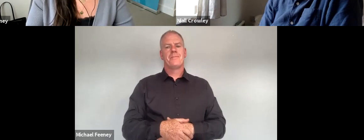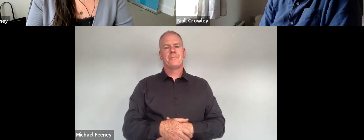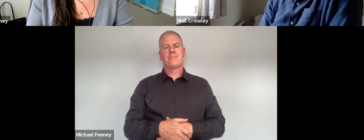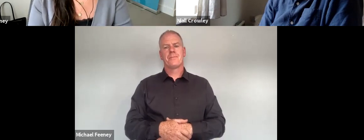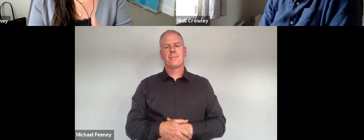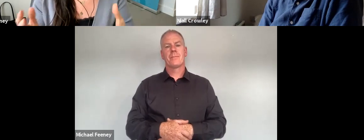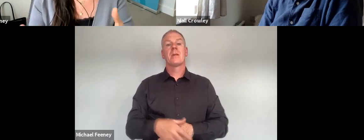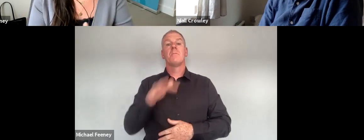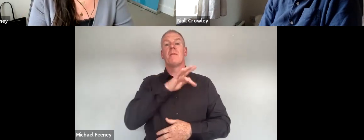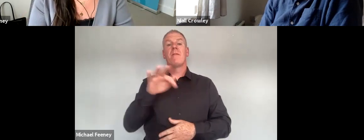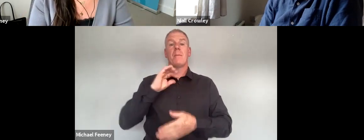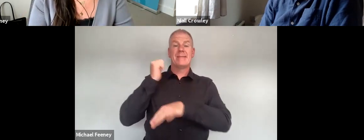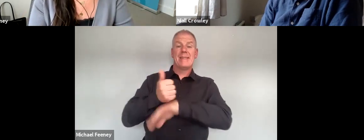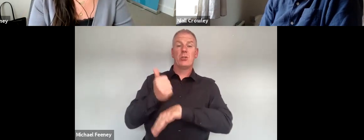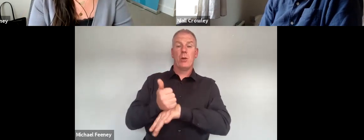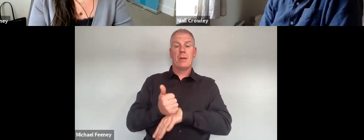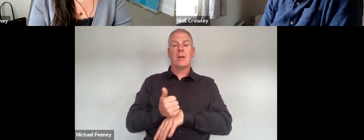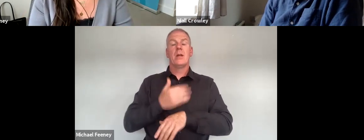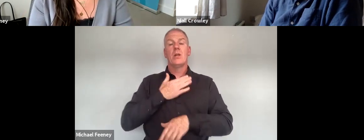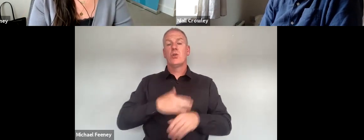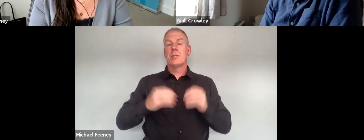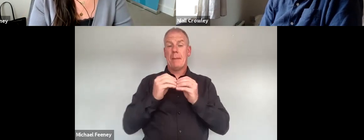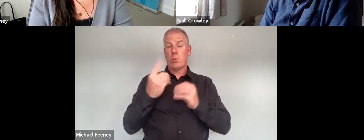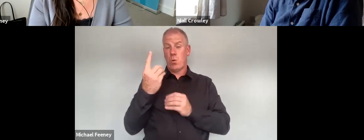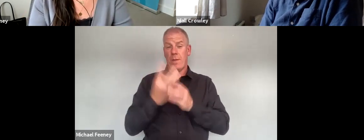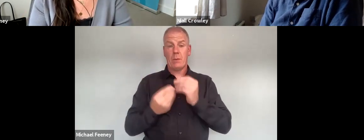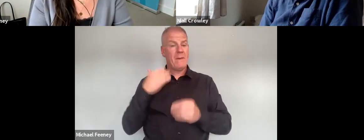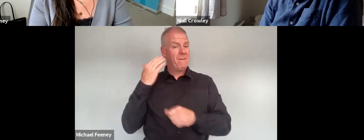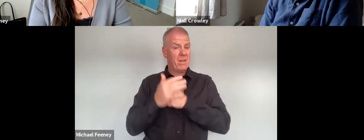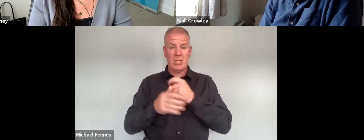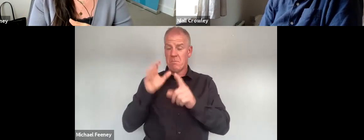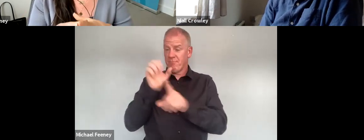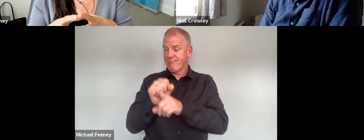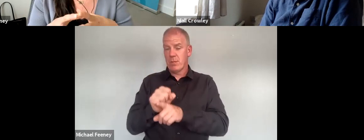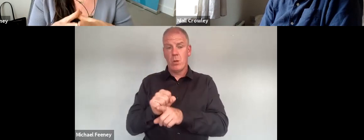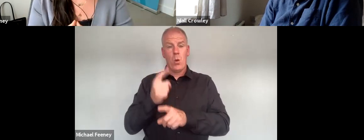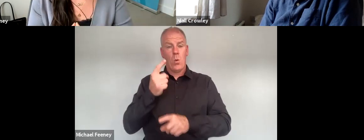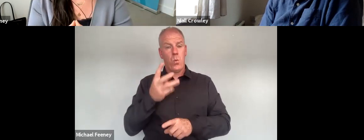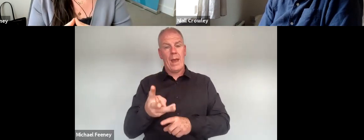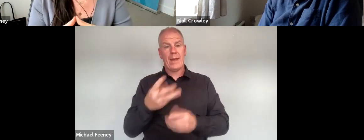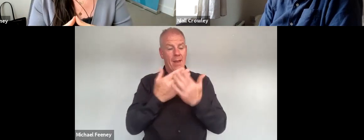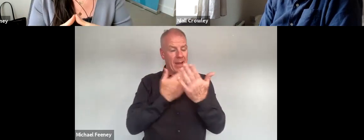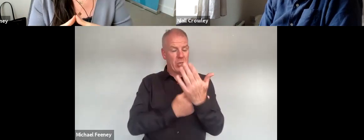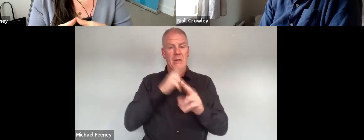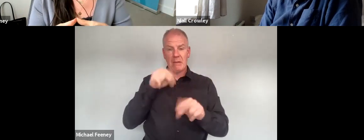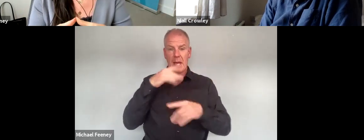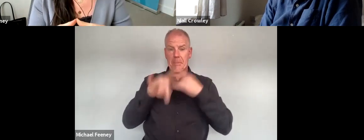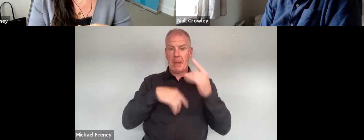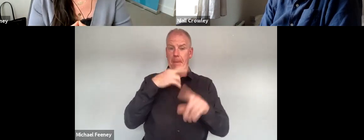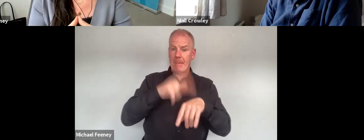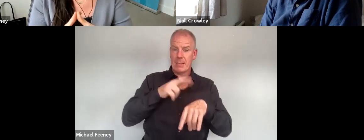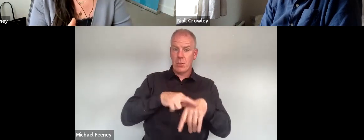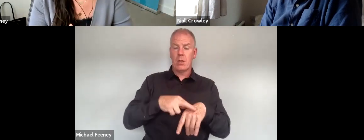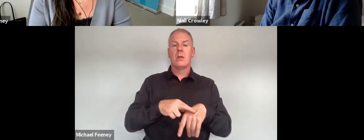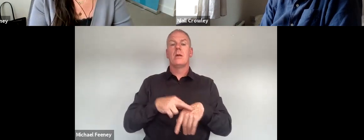but since our establishments and I've just referenced one of them we have identified ways in which our legislation could be strengthened and reformed to